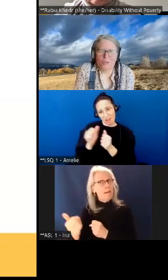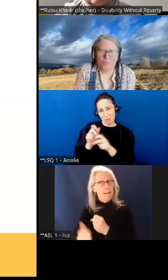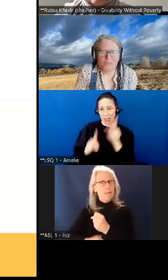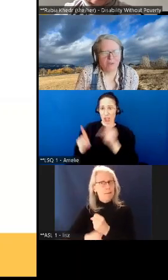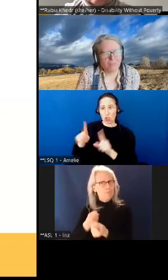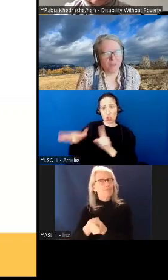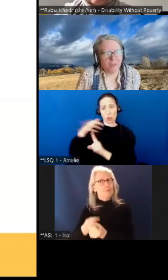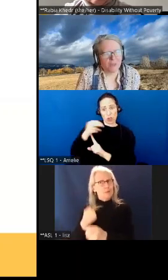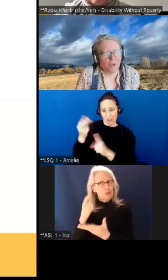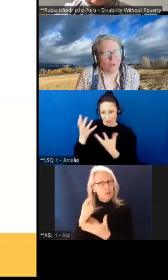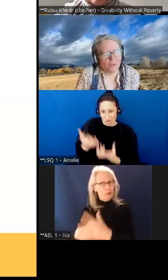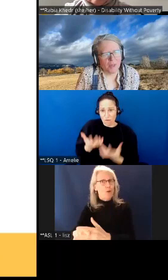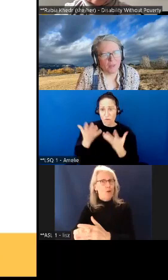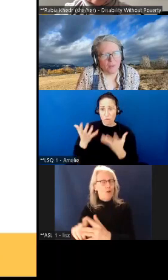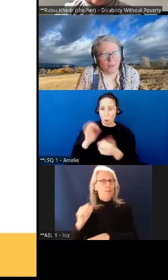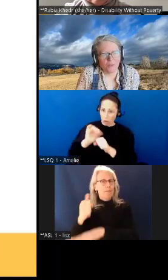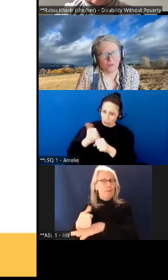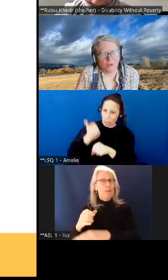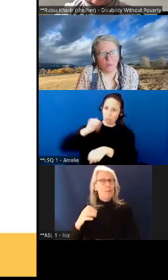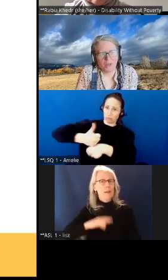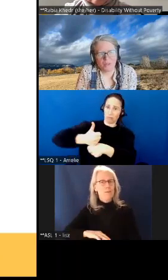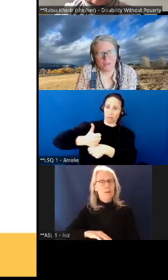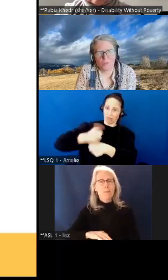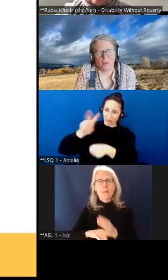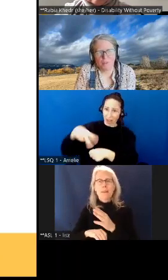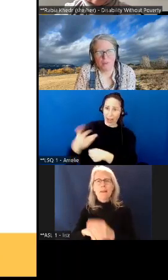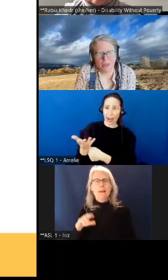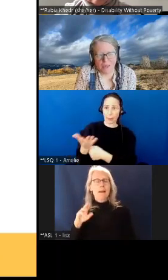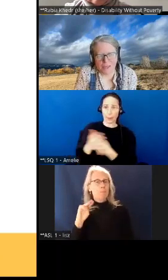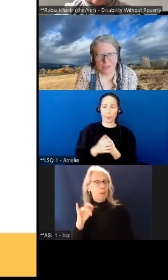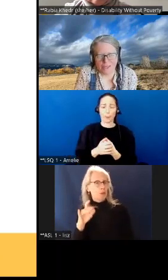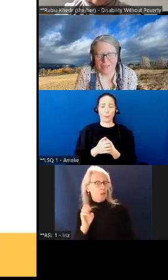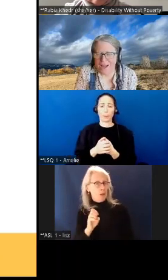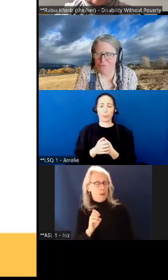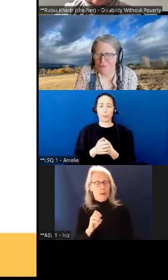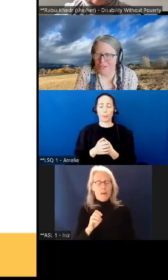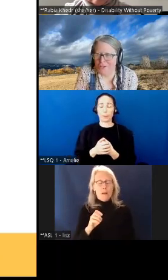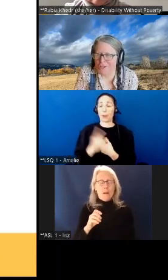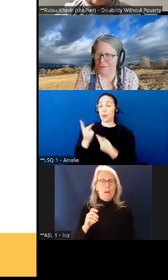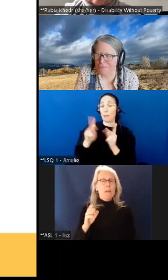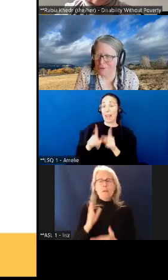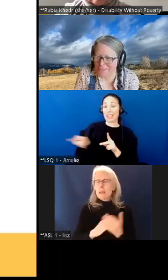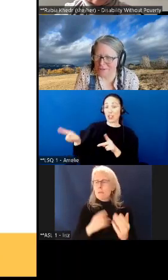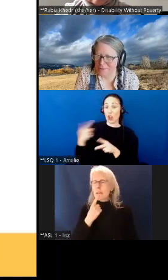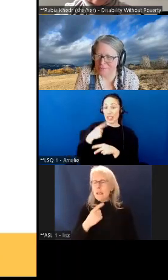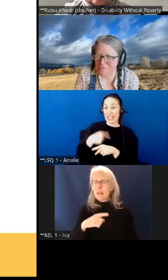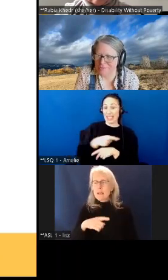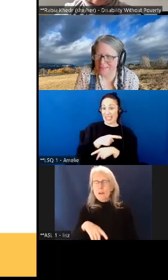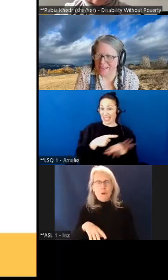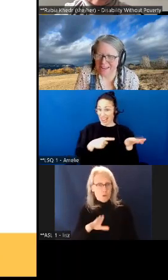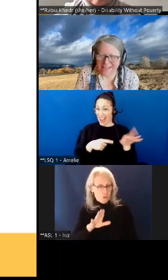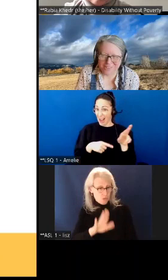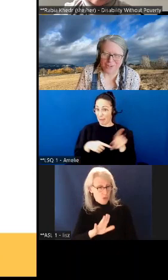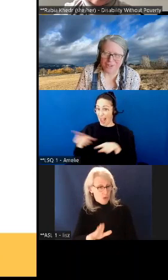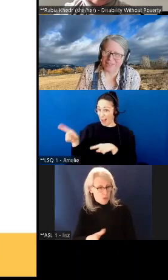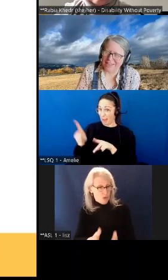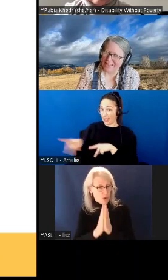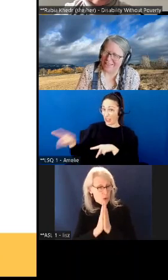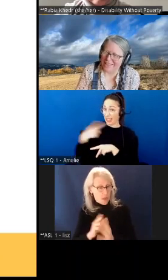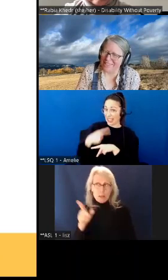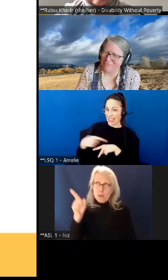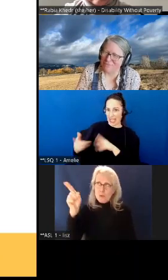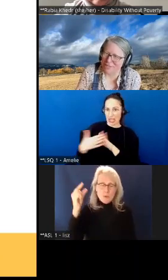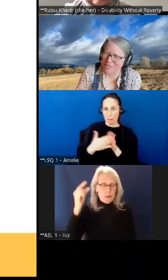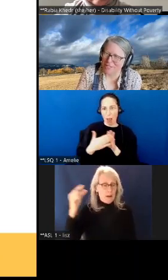so somebody rabia told me that the request that we are making is outrageously reasonable and i thought